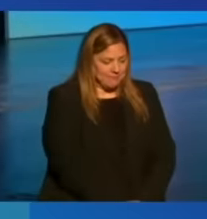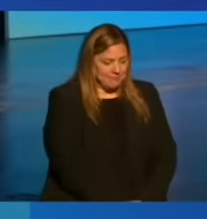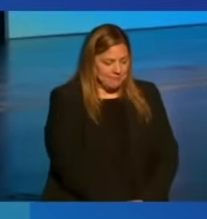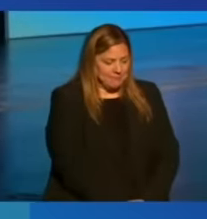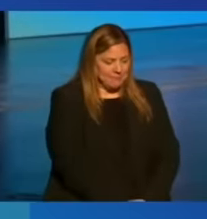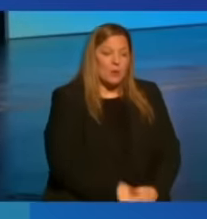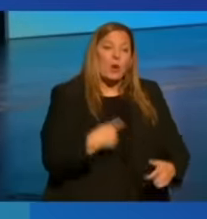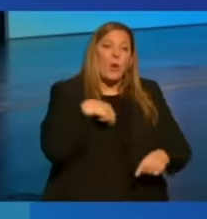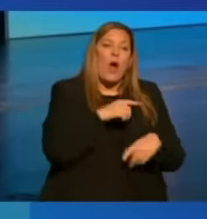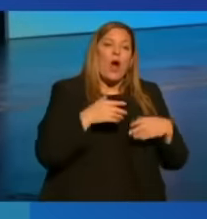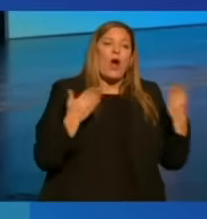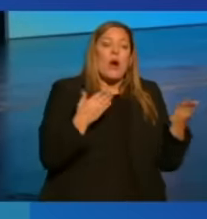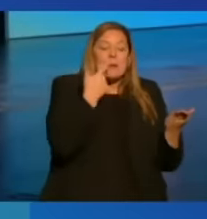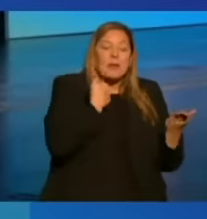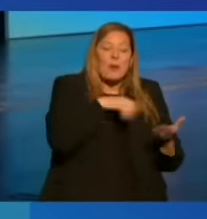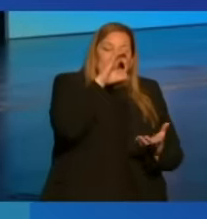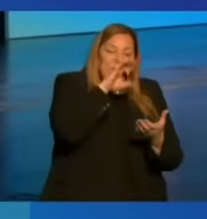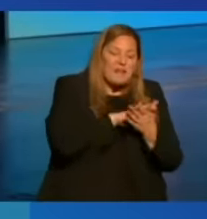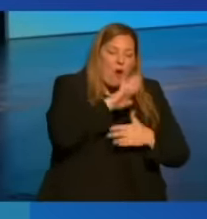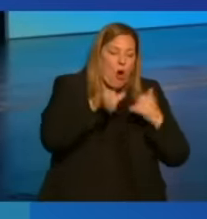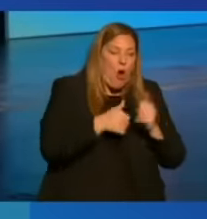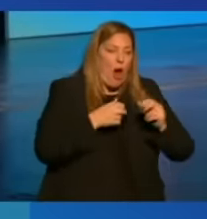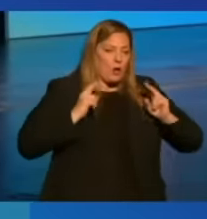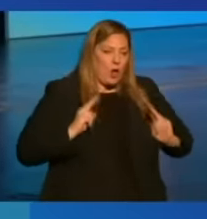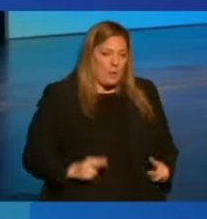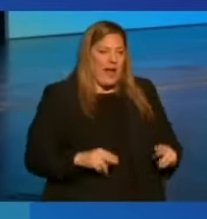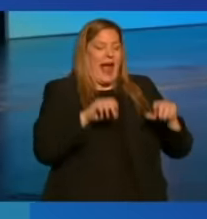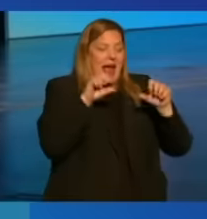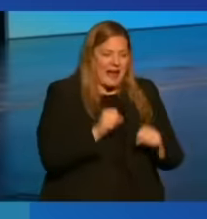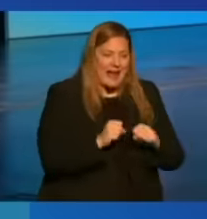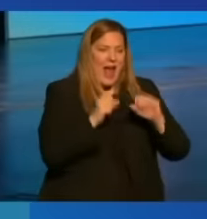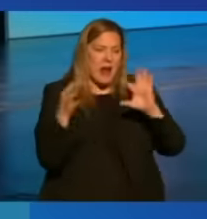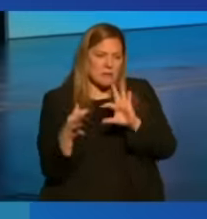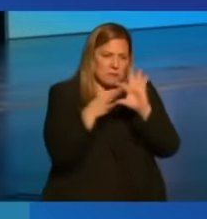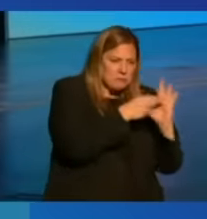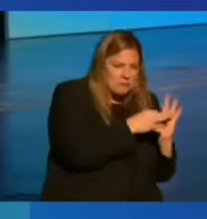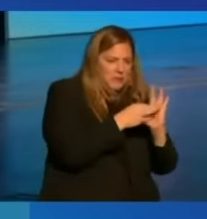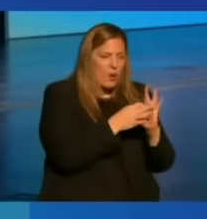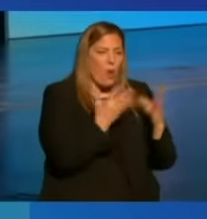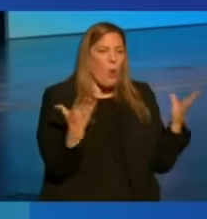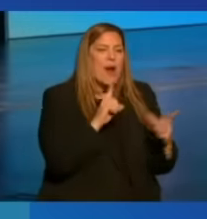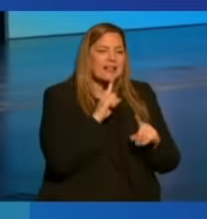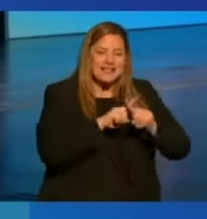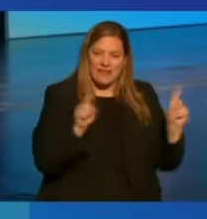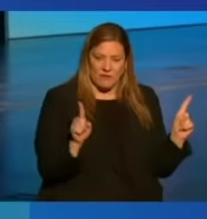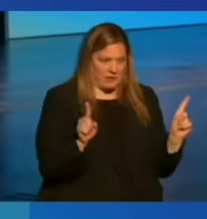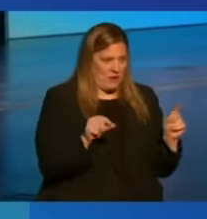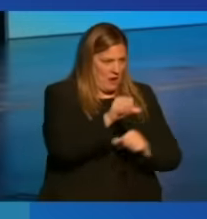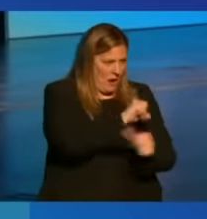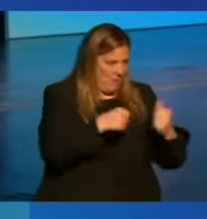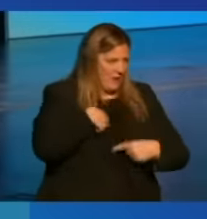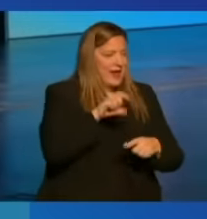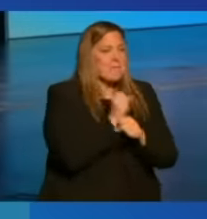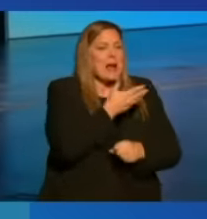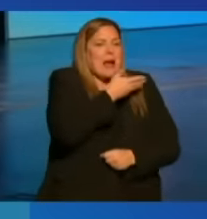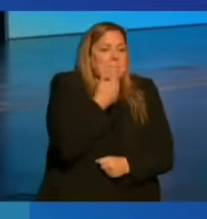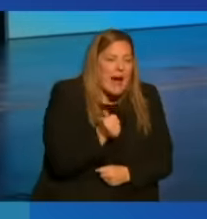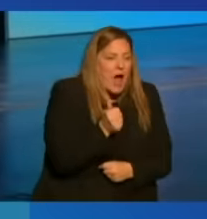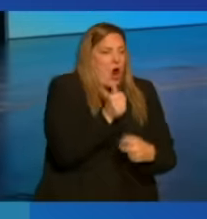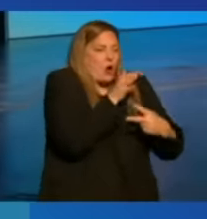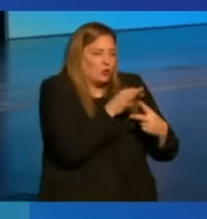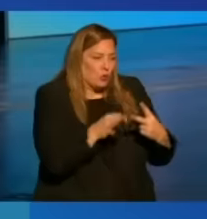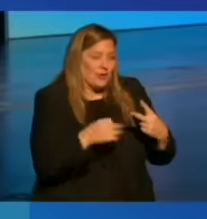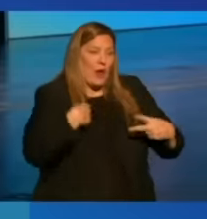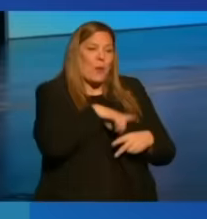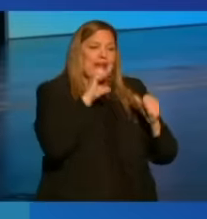We're here because we believe that humanity can bridge our differences and make better choices. That we